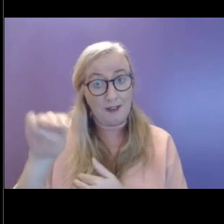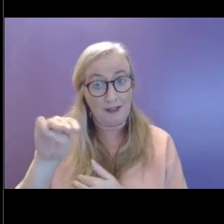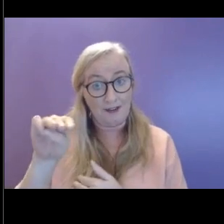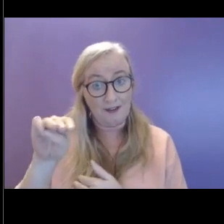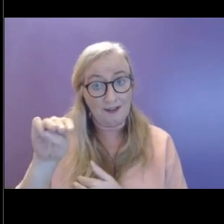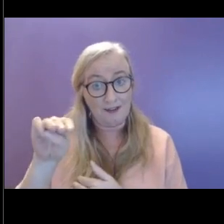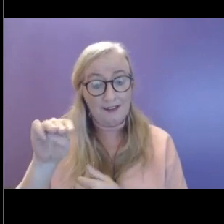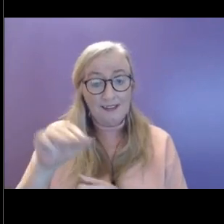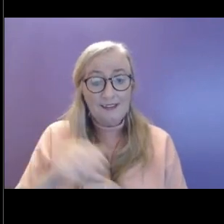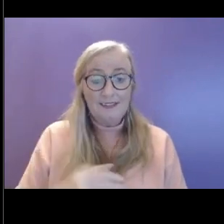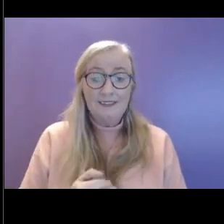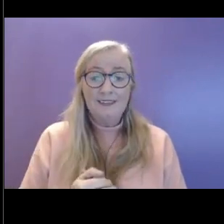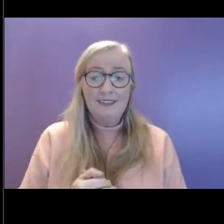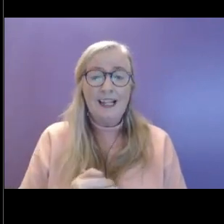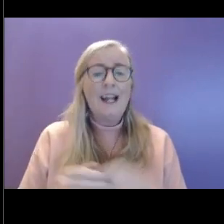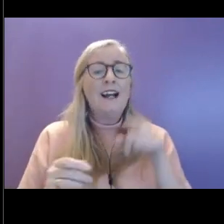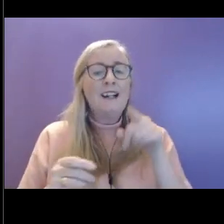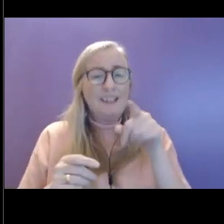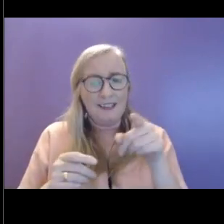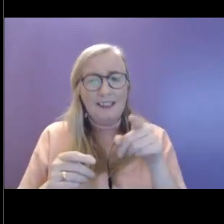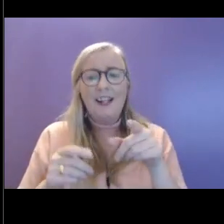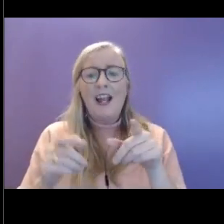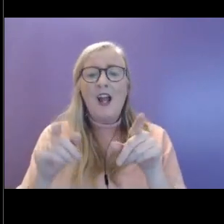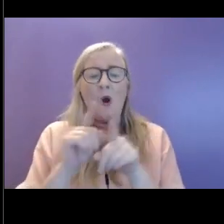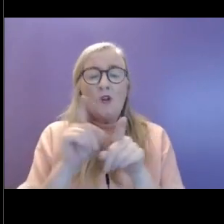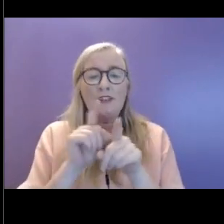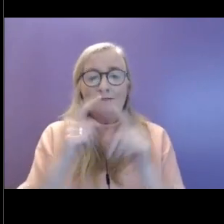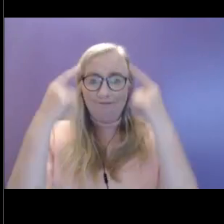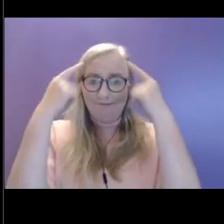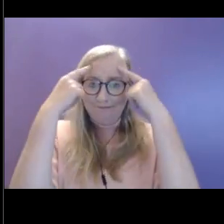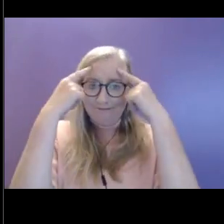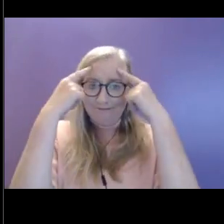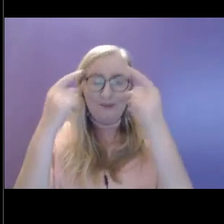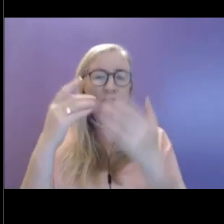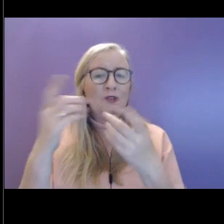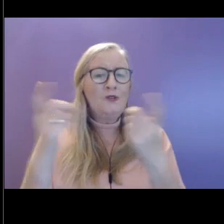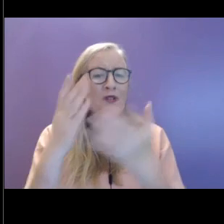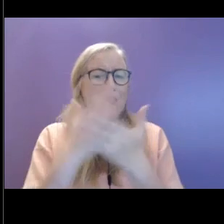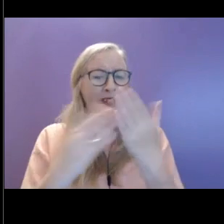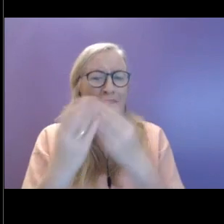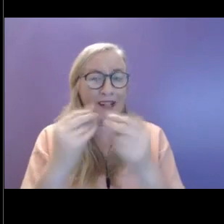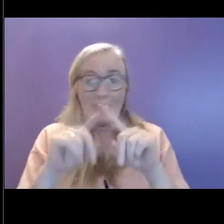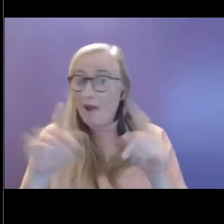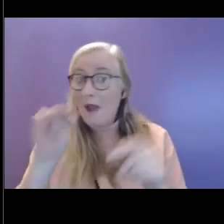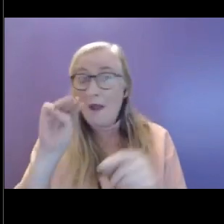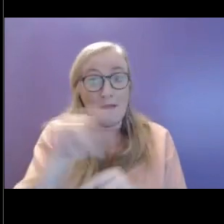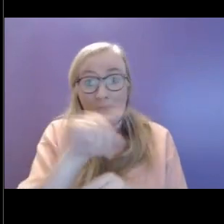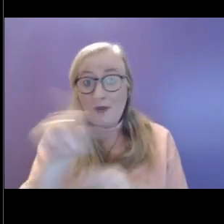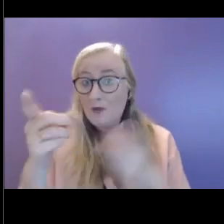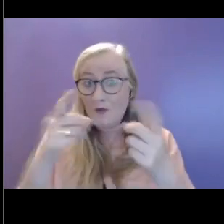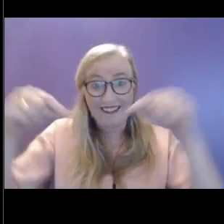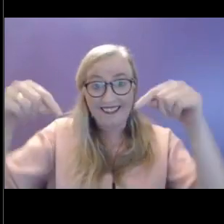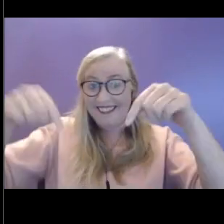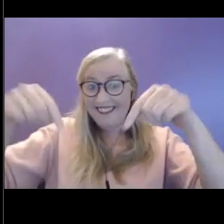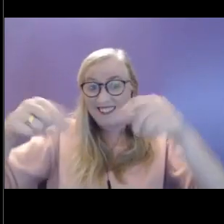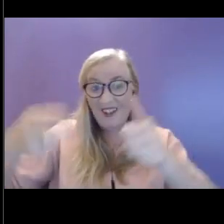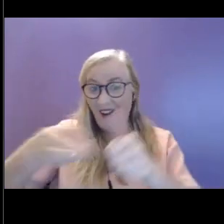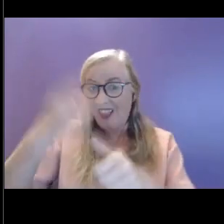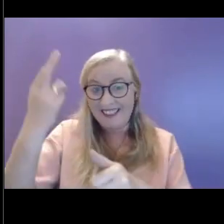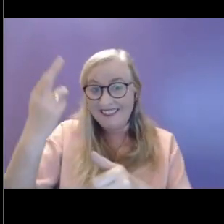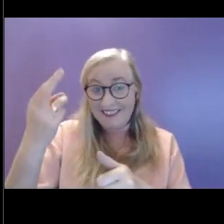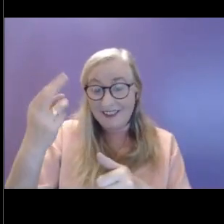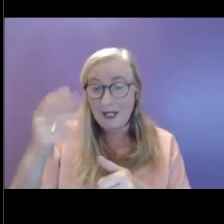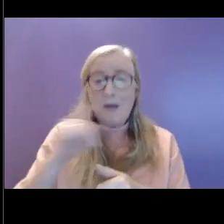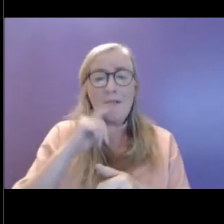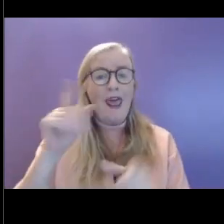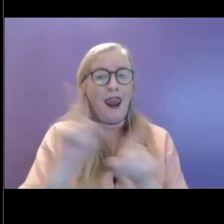So, again, this is just an opportunity for you to engage in something different. You might do this already, but perhaps just to clear